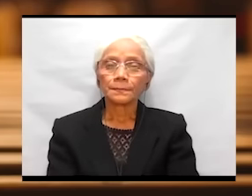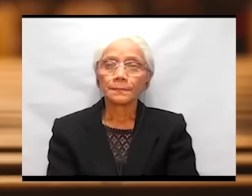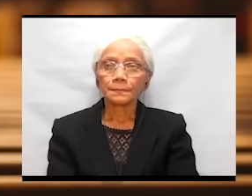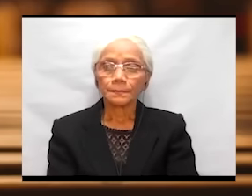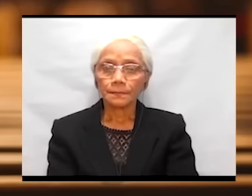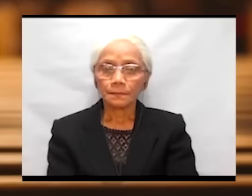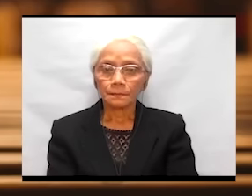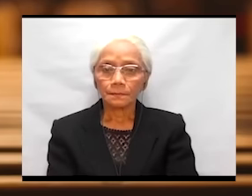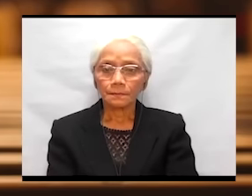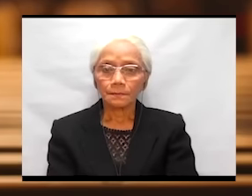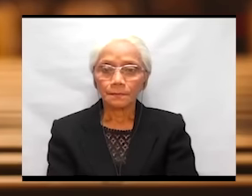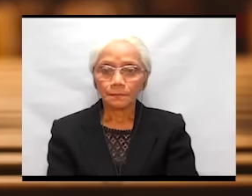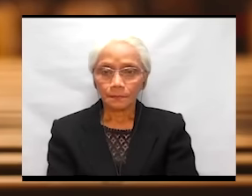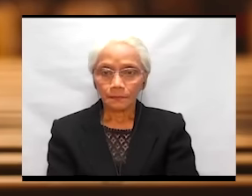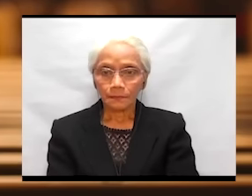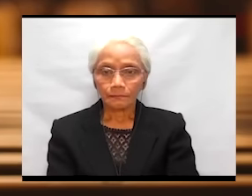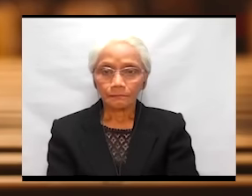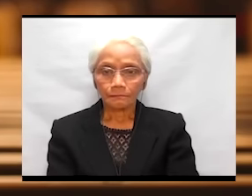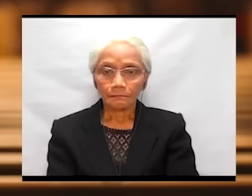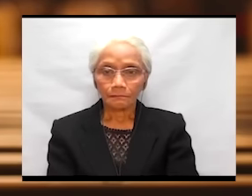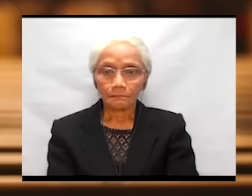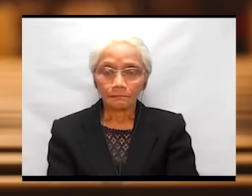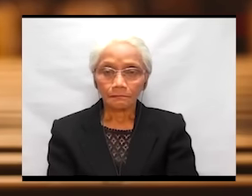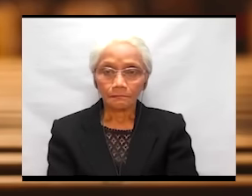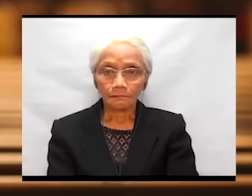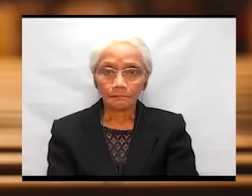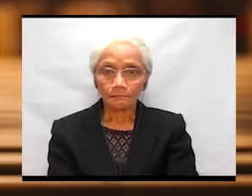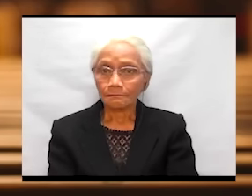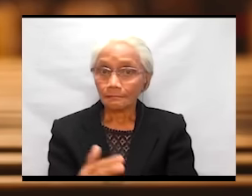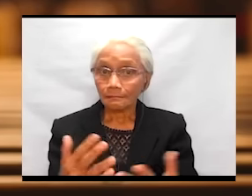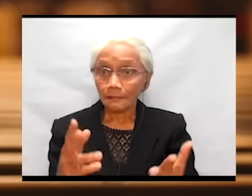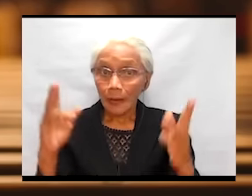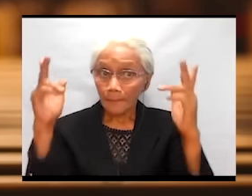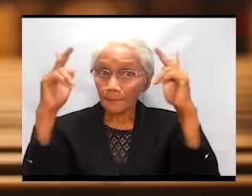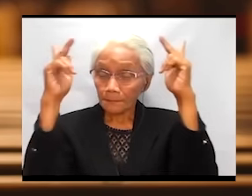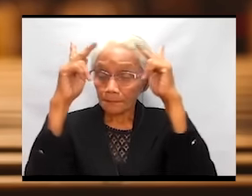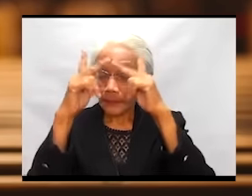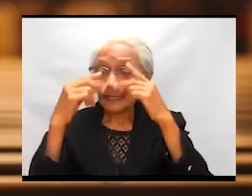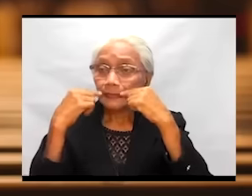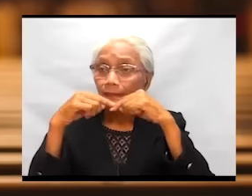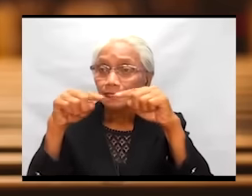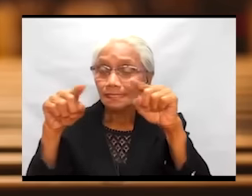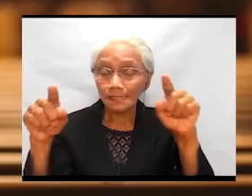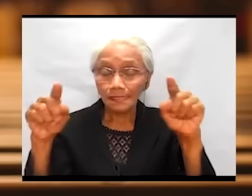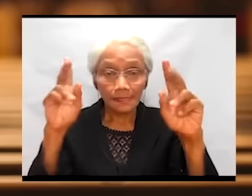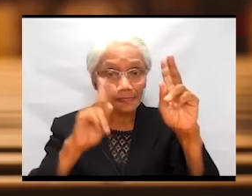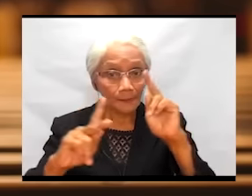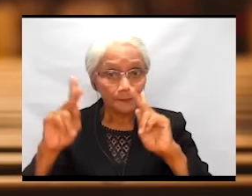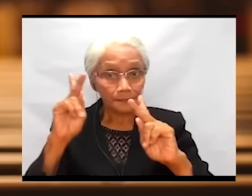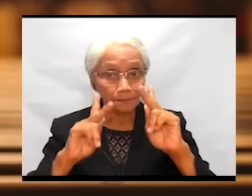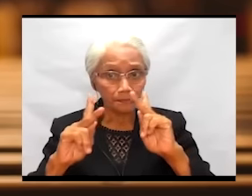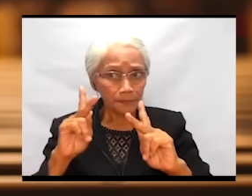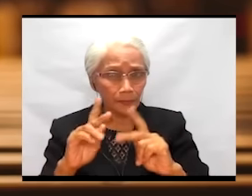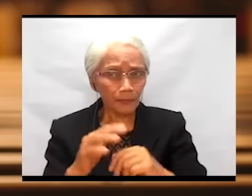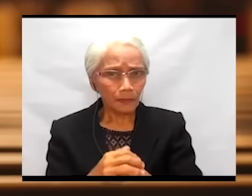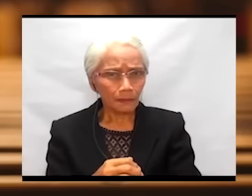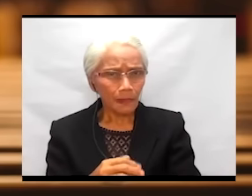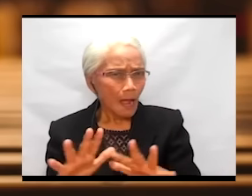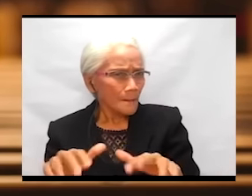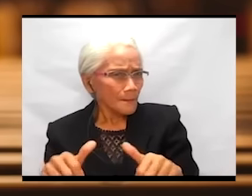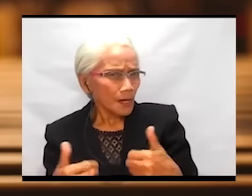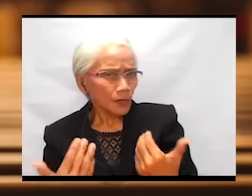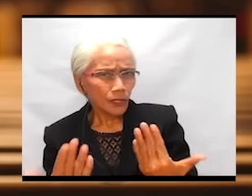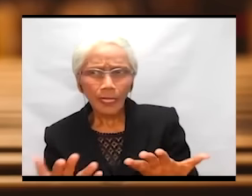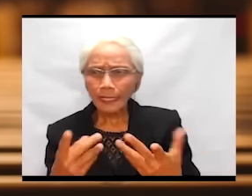God addresses his people. And how does he describe himself? He